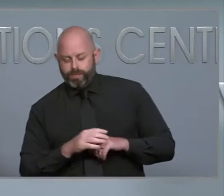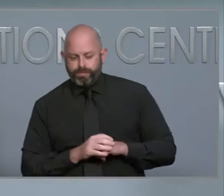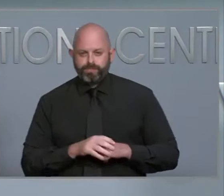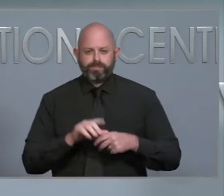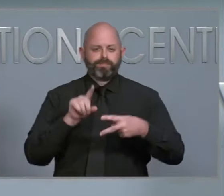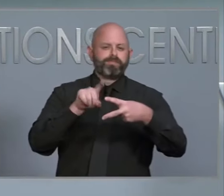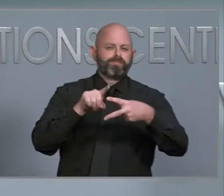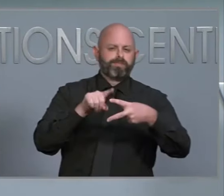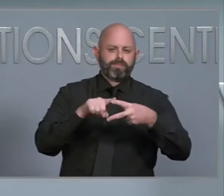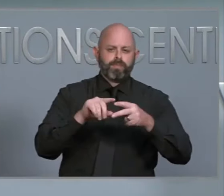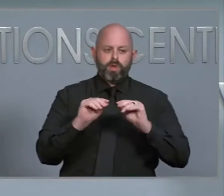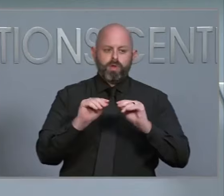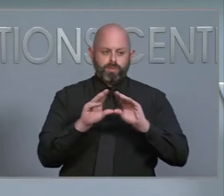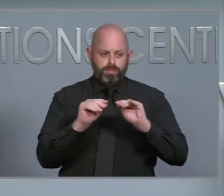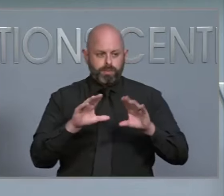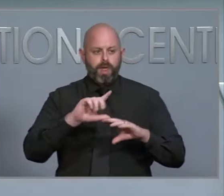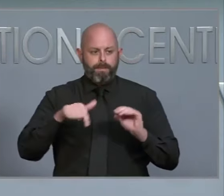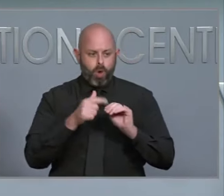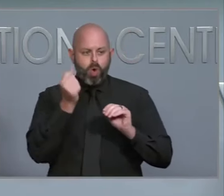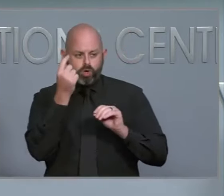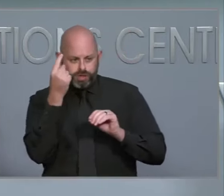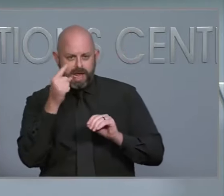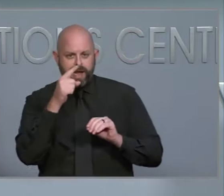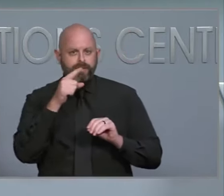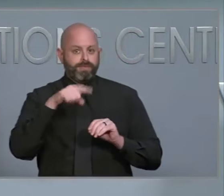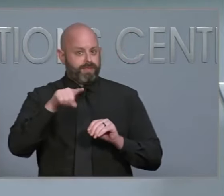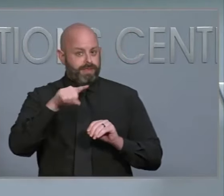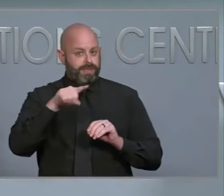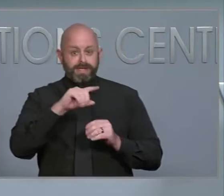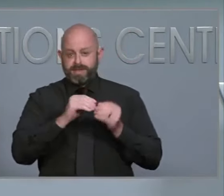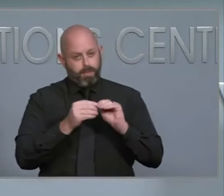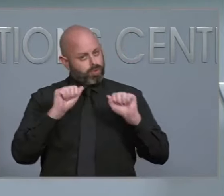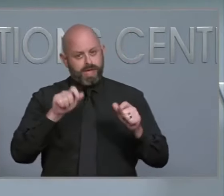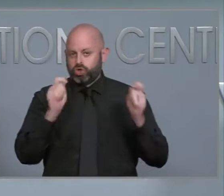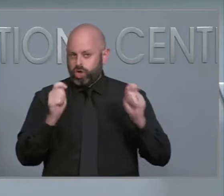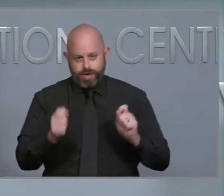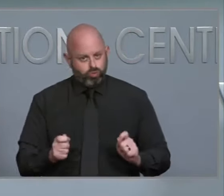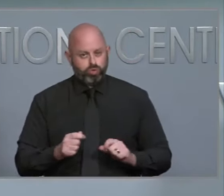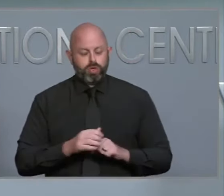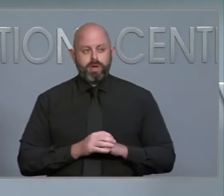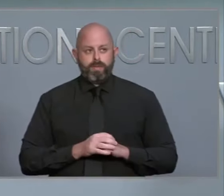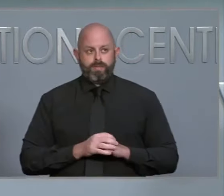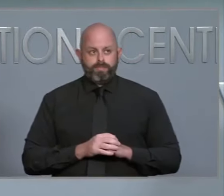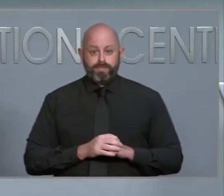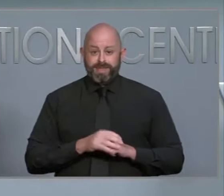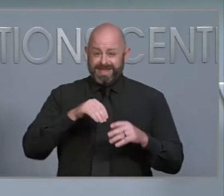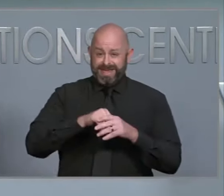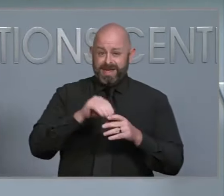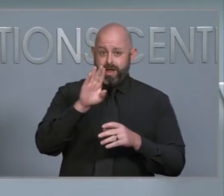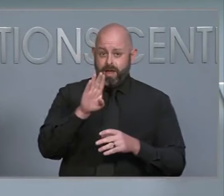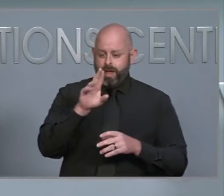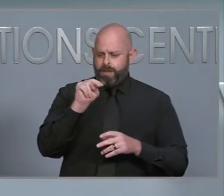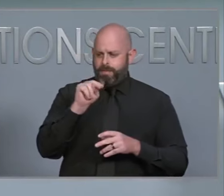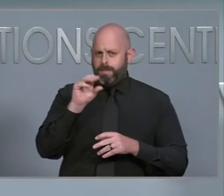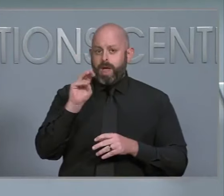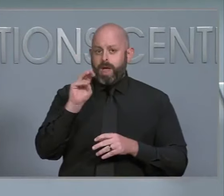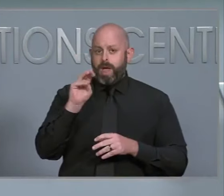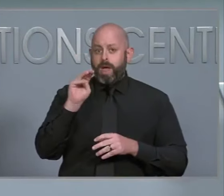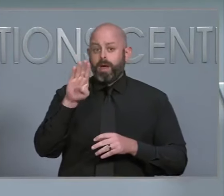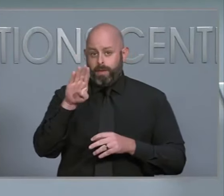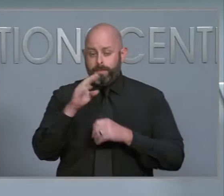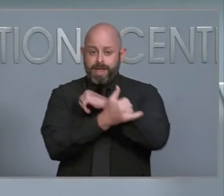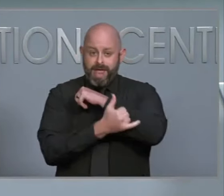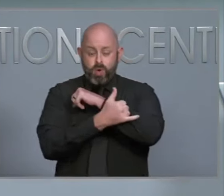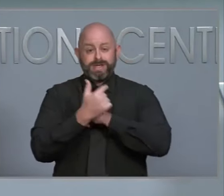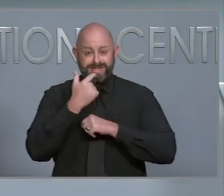understanding that these numbers can change by the hour. Buncombe County officials said this morning that they had confirmed 10 deaths in Buncombe